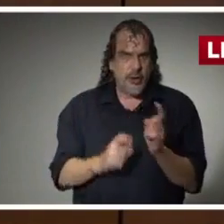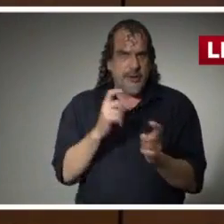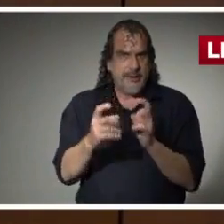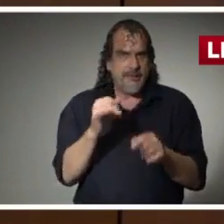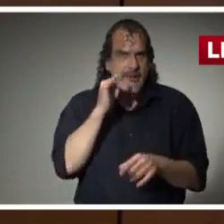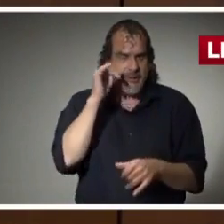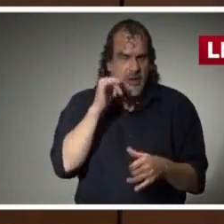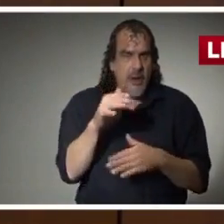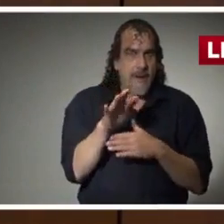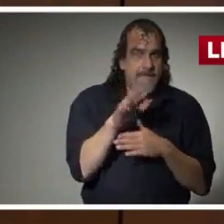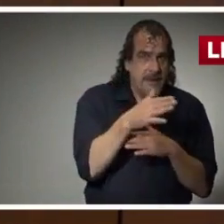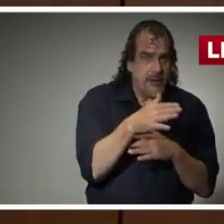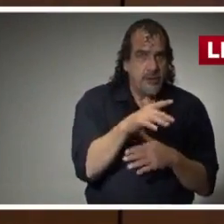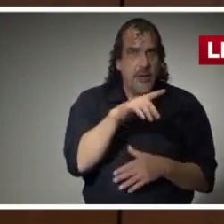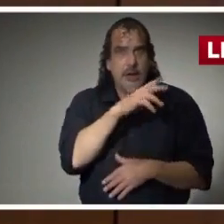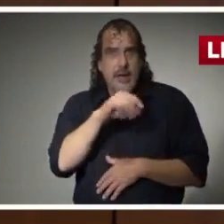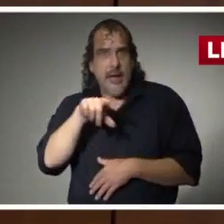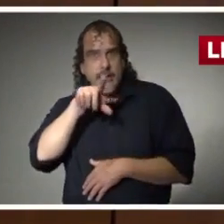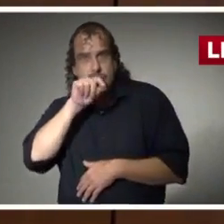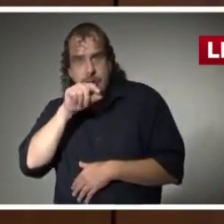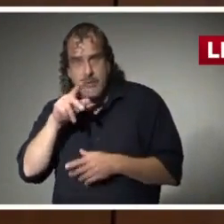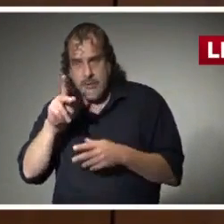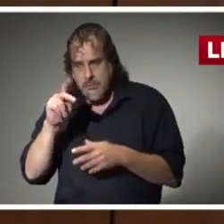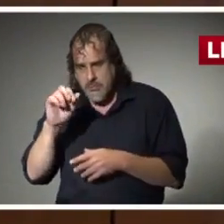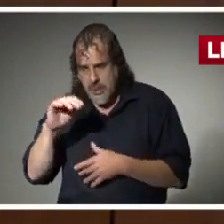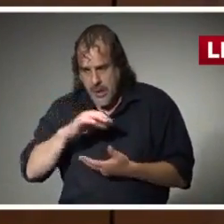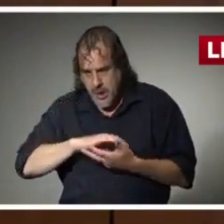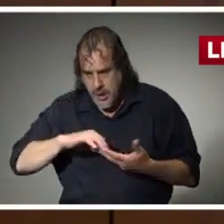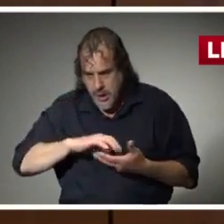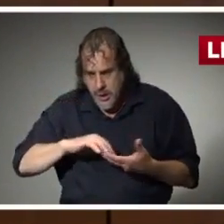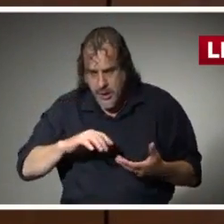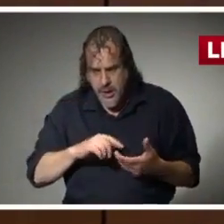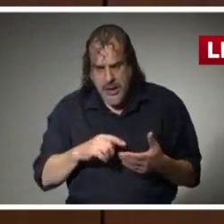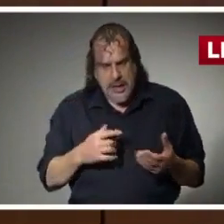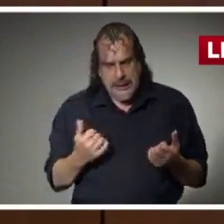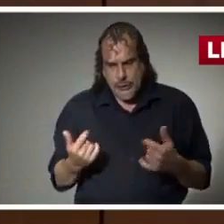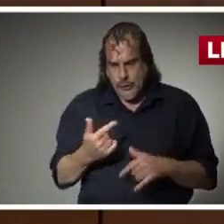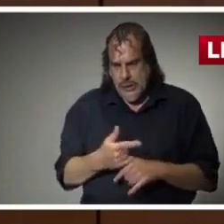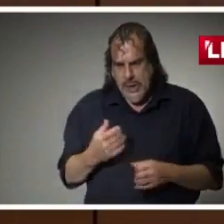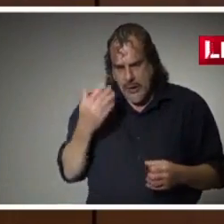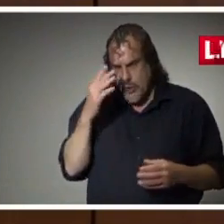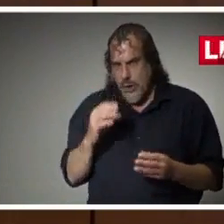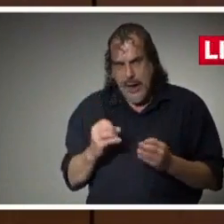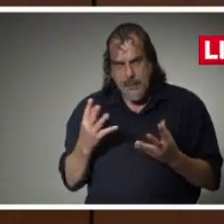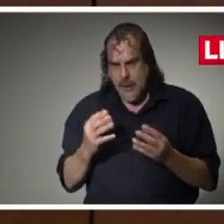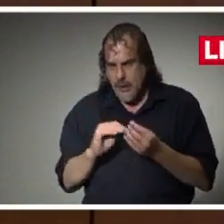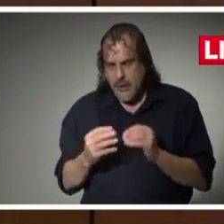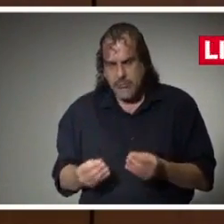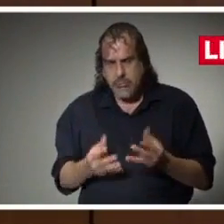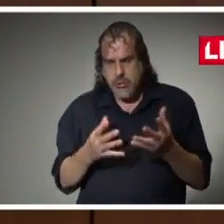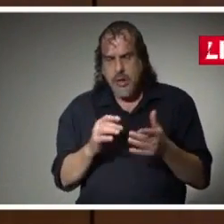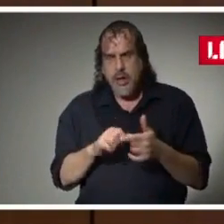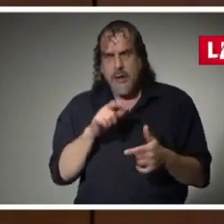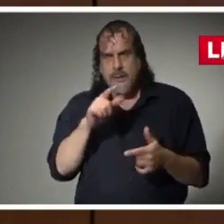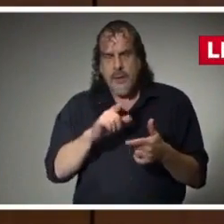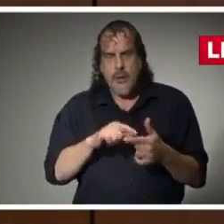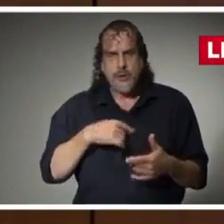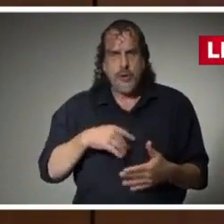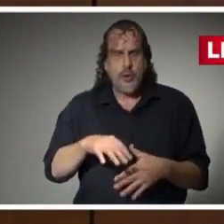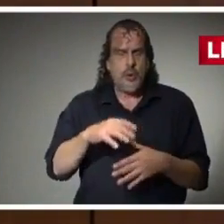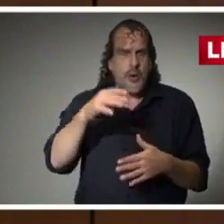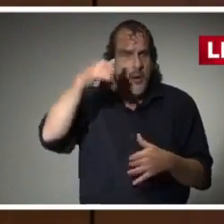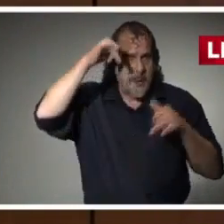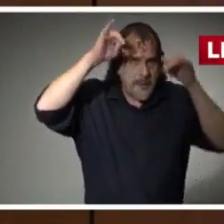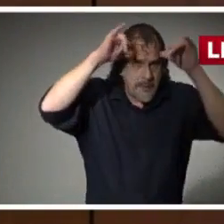fish and poultry plants yesterday. And then today, and I don't have the quantities that went out today yet, the quantities that went out today went to the beef and